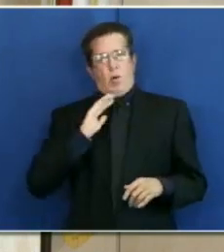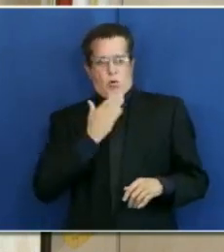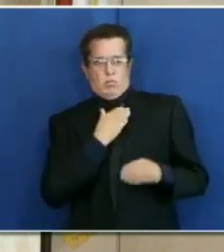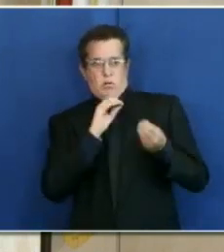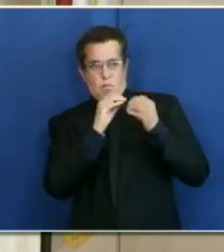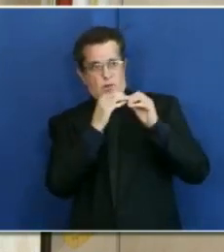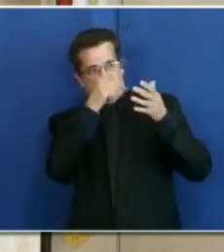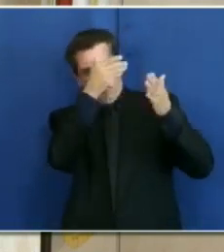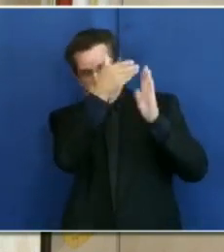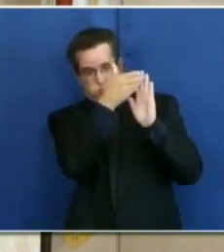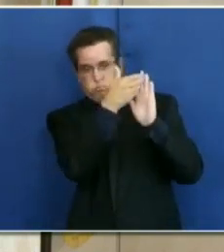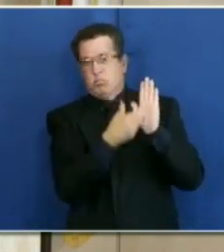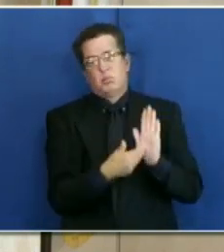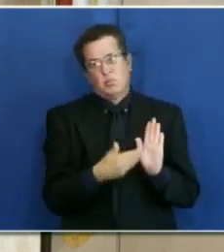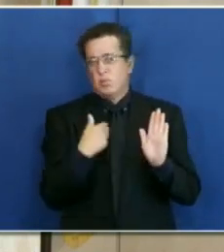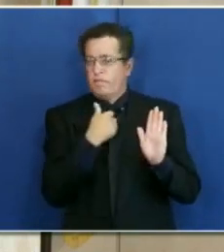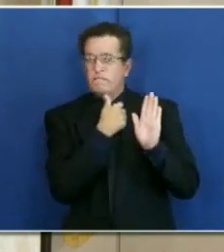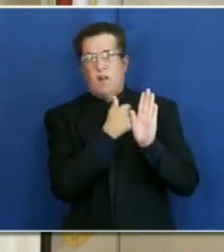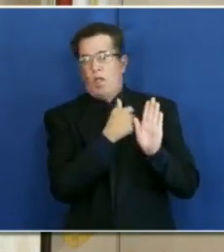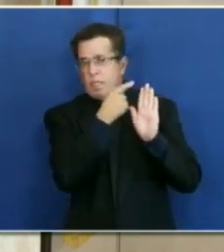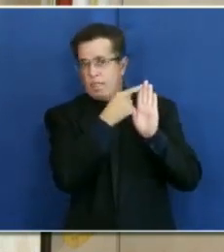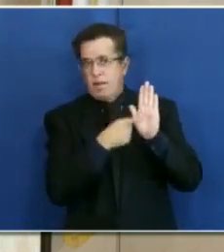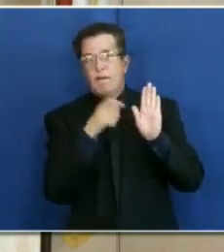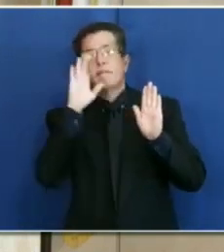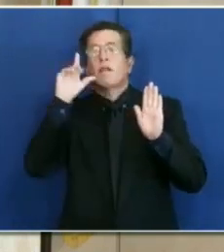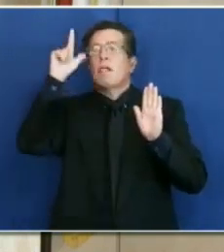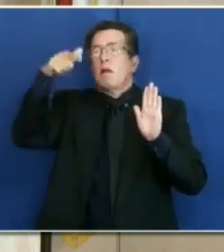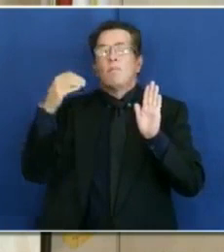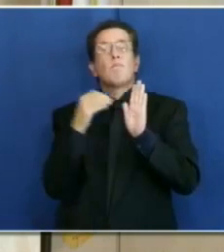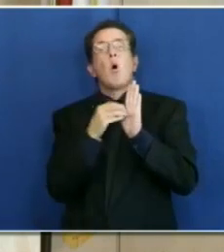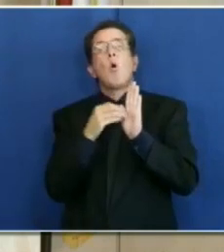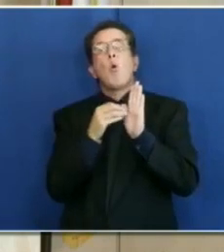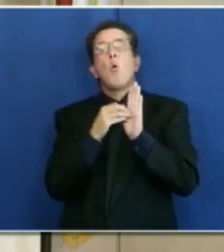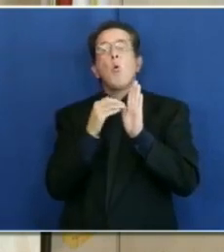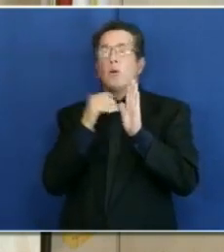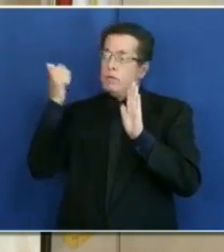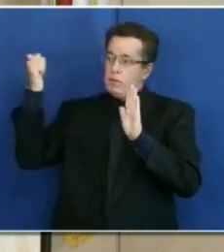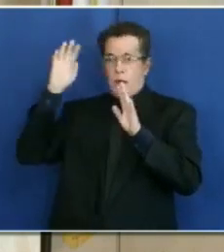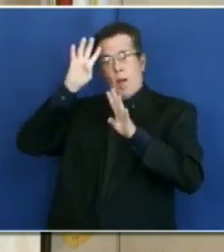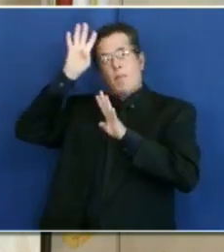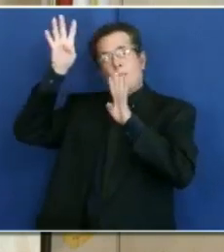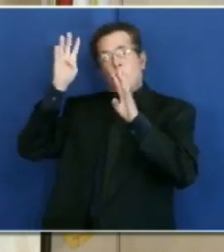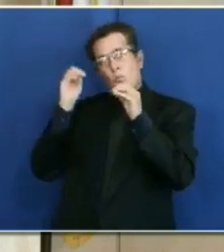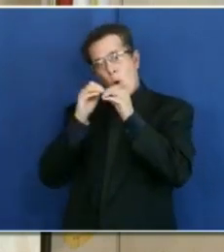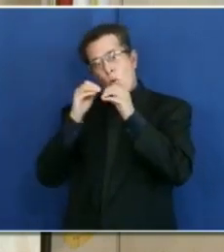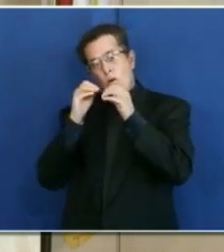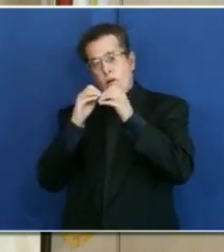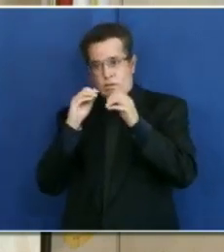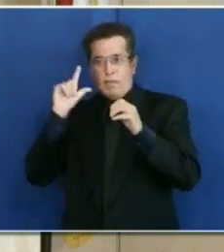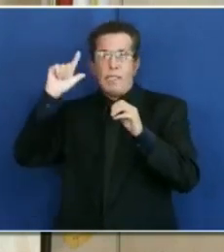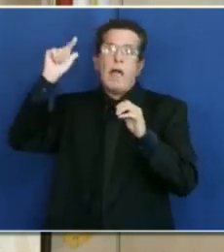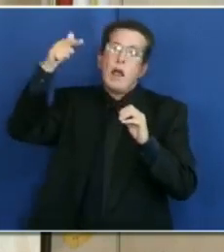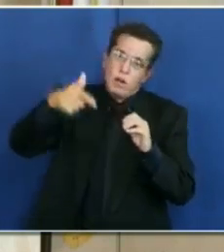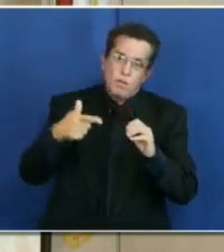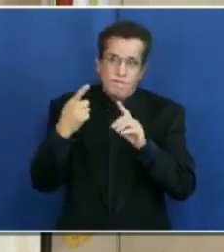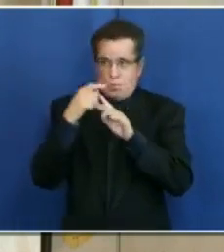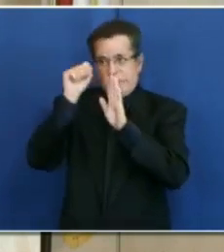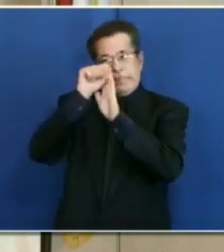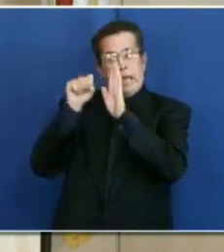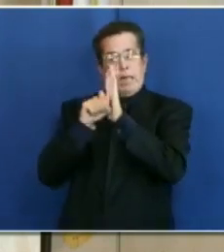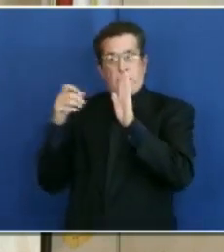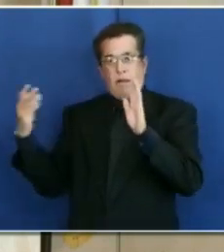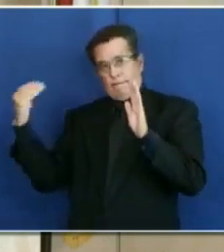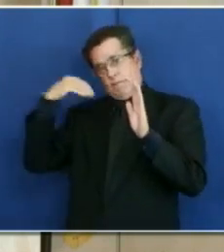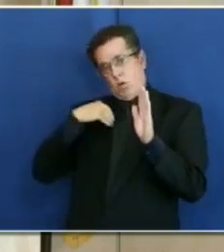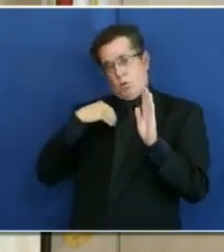have. So we will continue those. And if there are additional metrics that will be imposed on us by the state or given